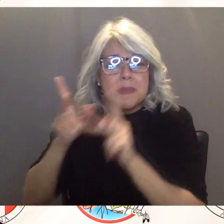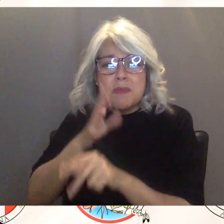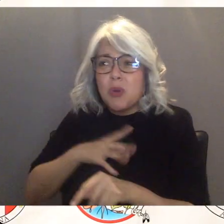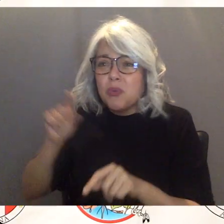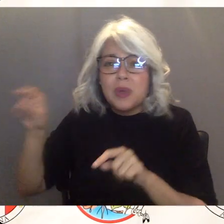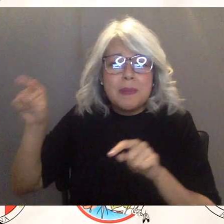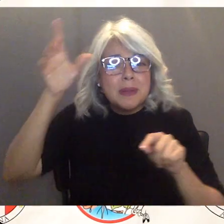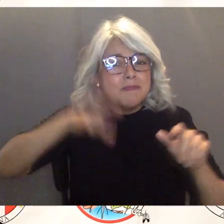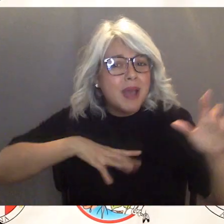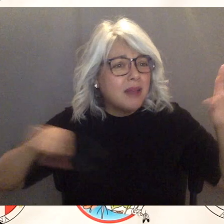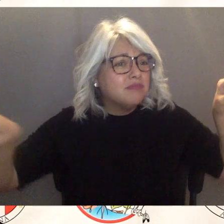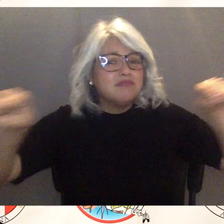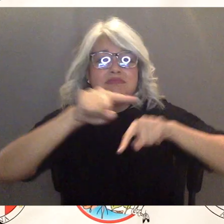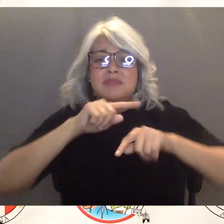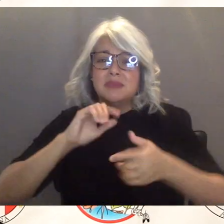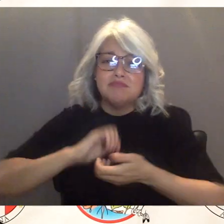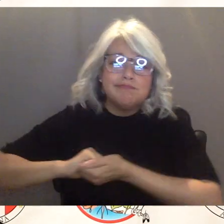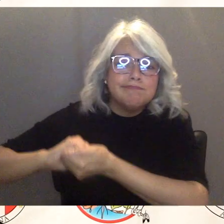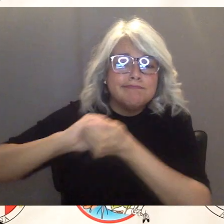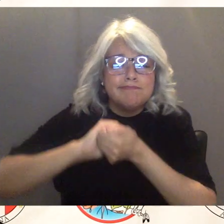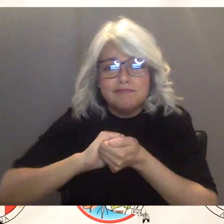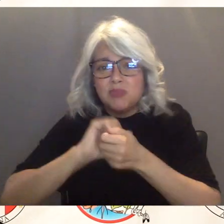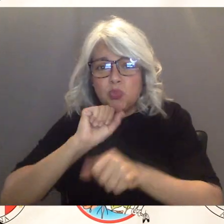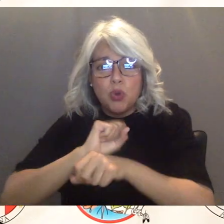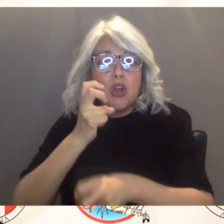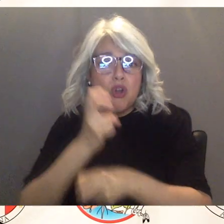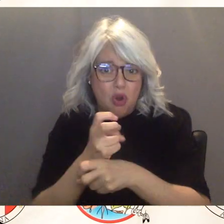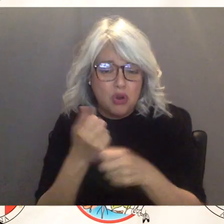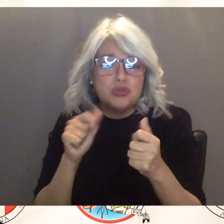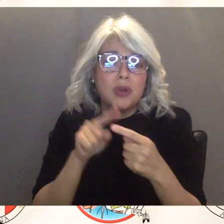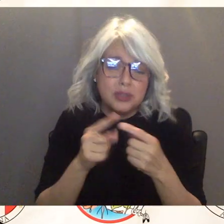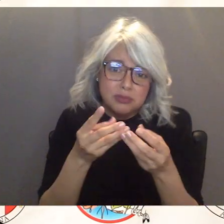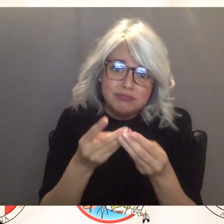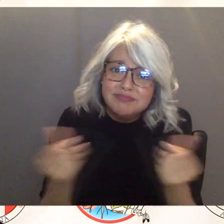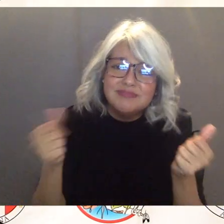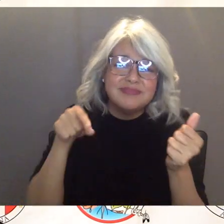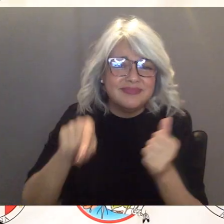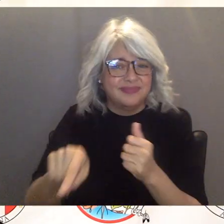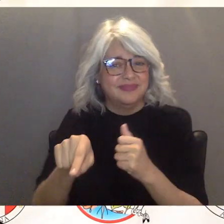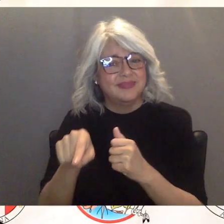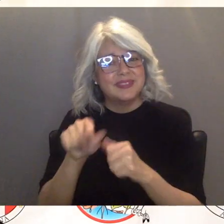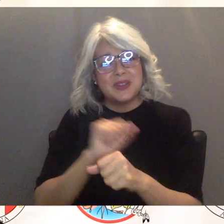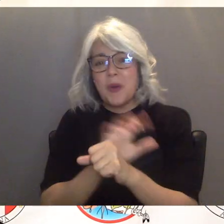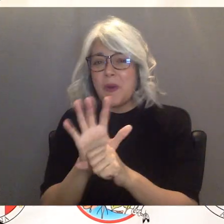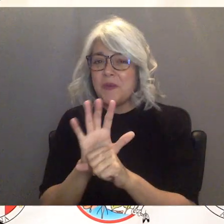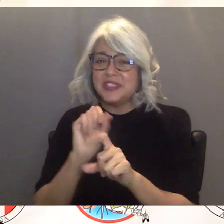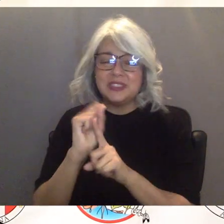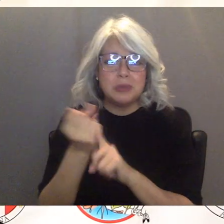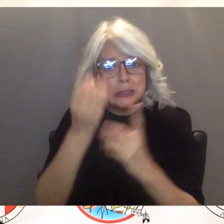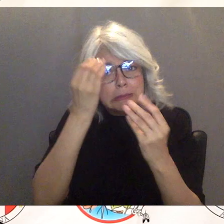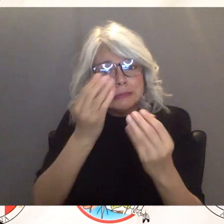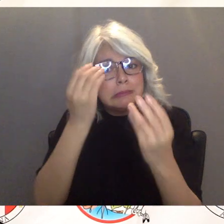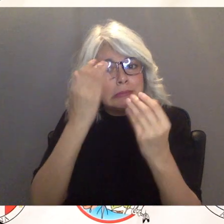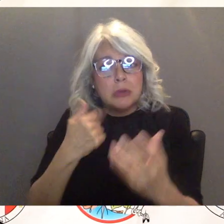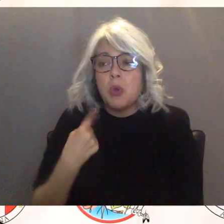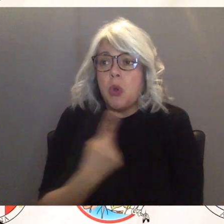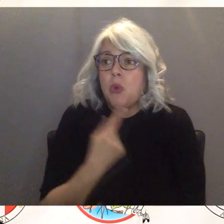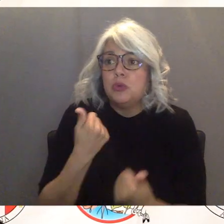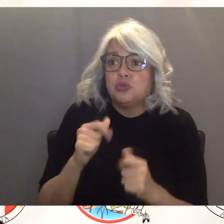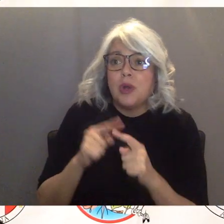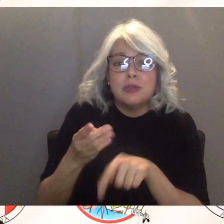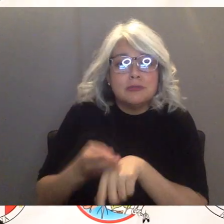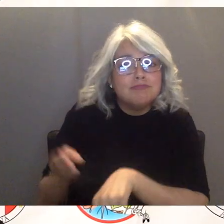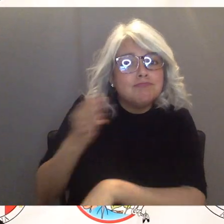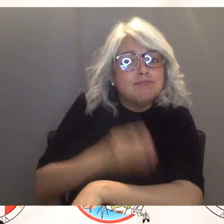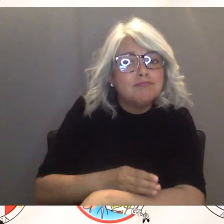provide services uh to combat this covid pandemic um you know we're always working on what's a better way uh to service our community